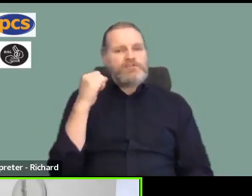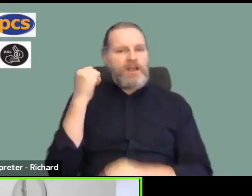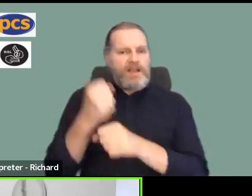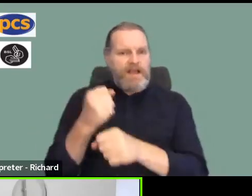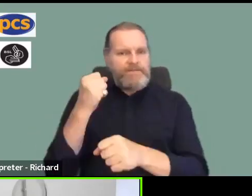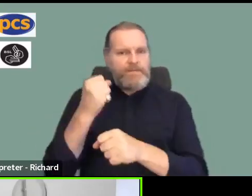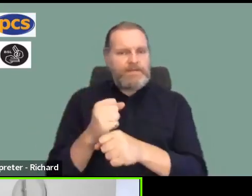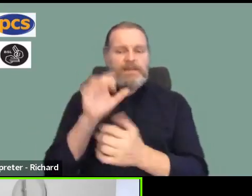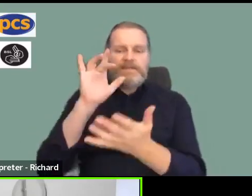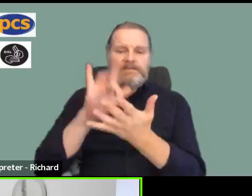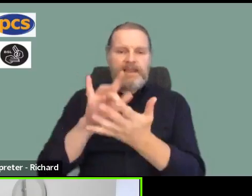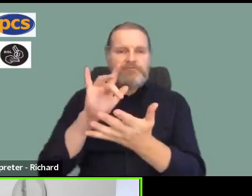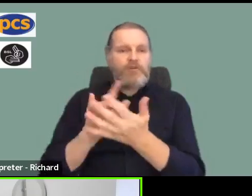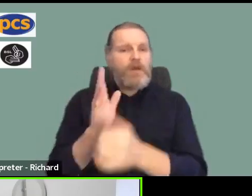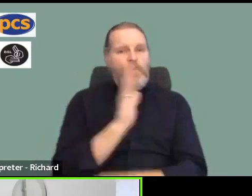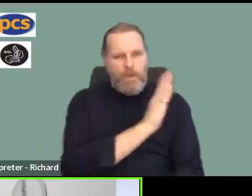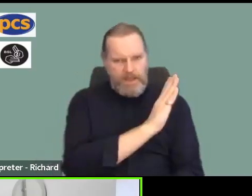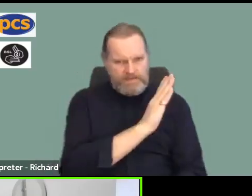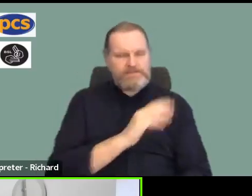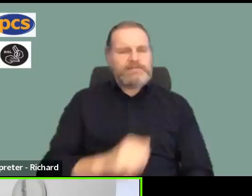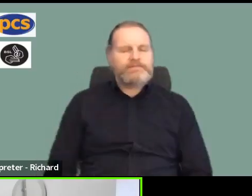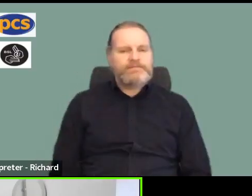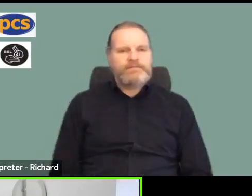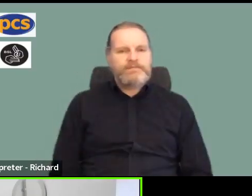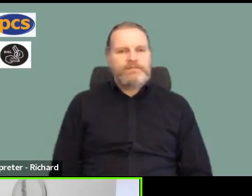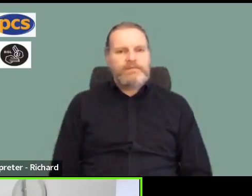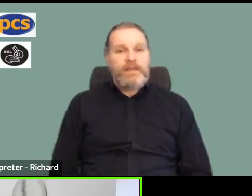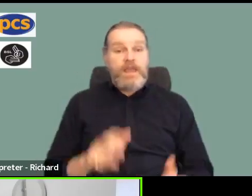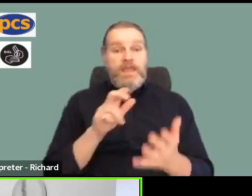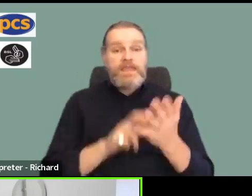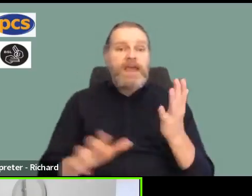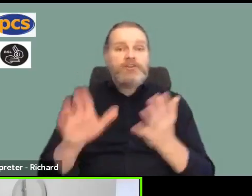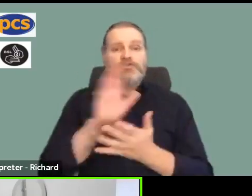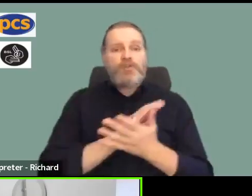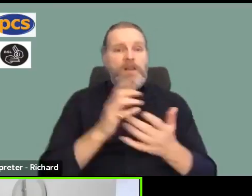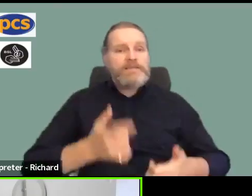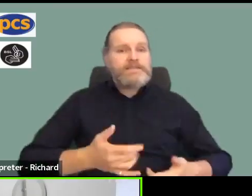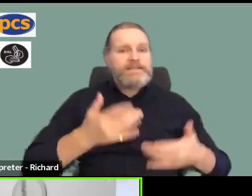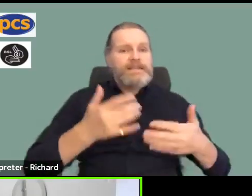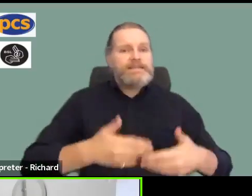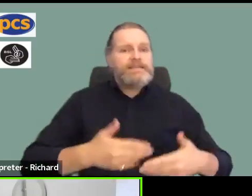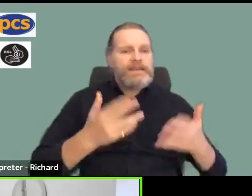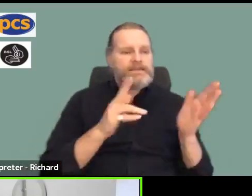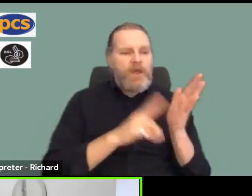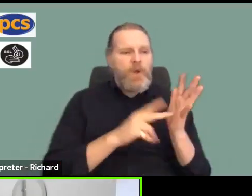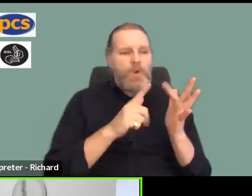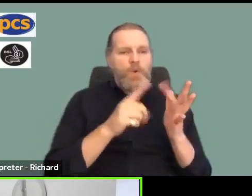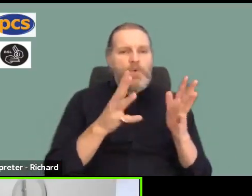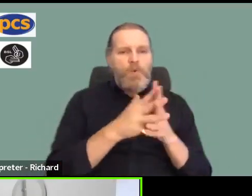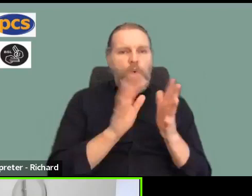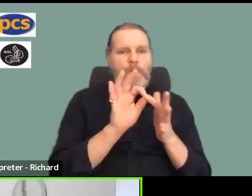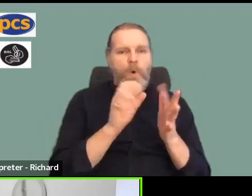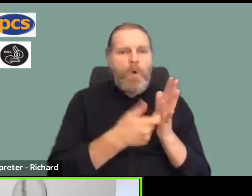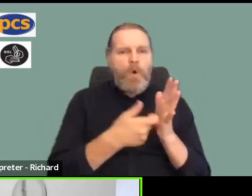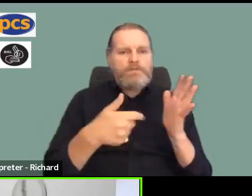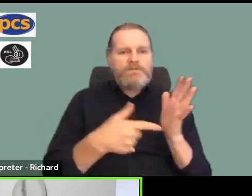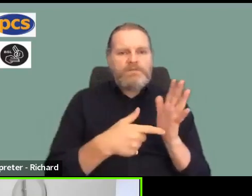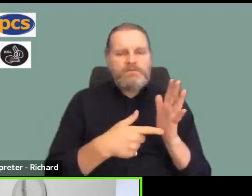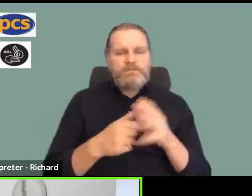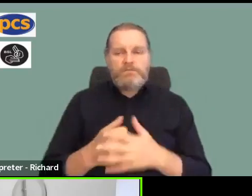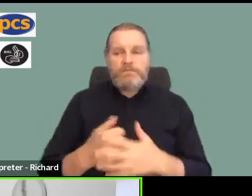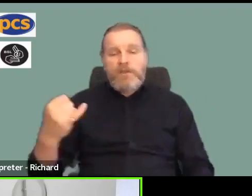Scotland, Karen Anne, Solidarity from National Statistics Newport, Stratford Regional Centre, Dil Joshi,